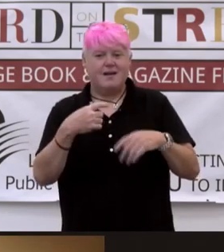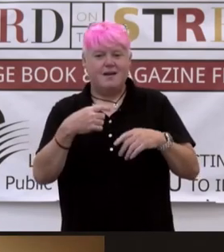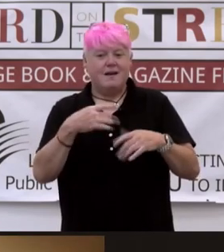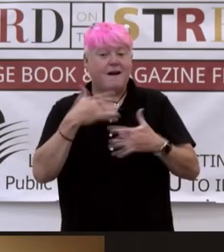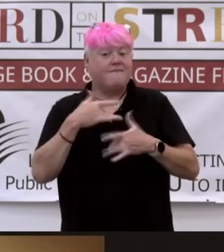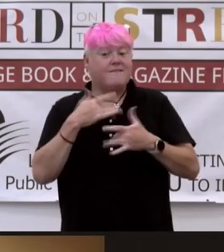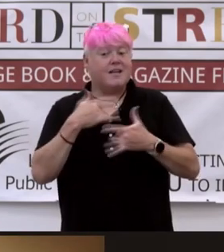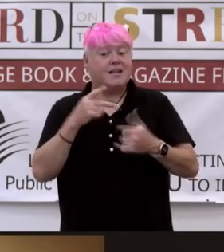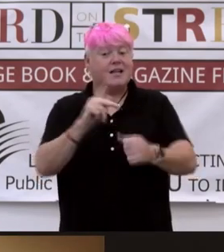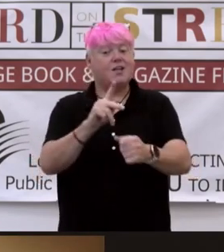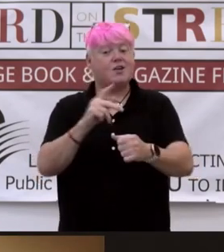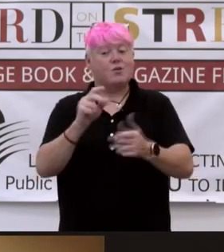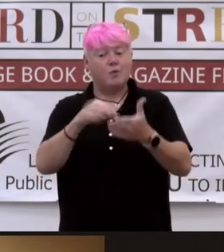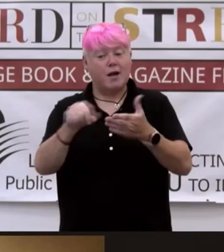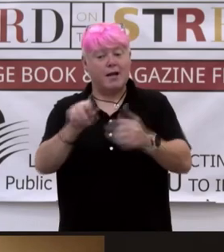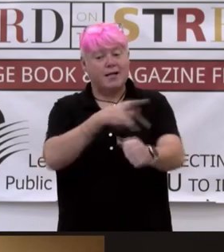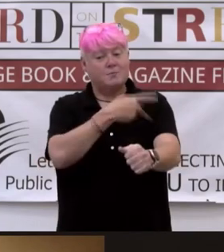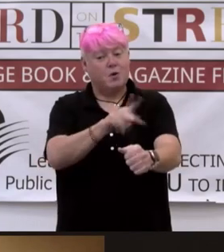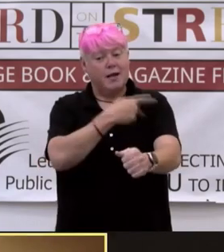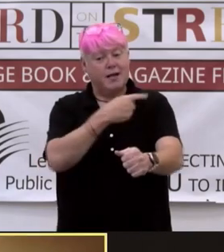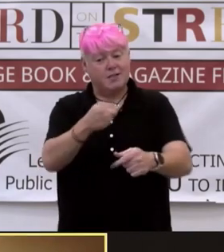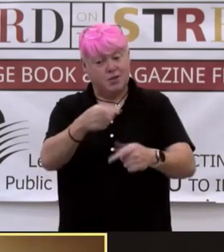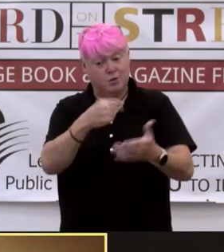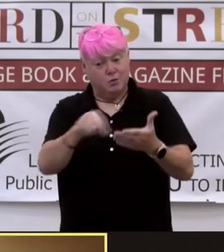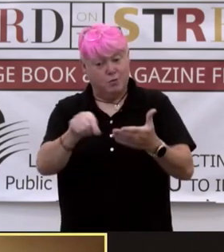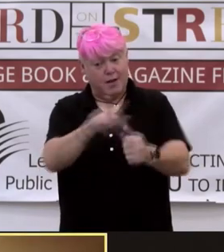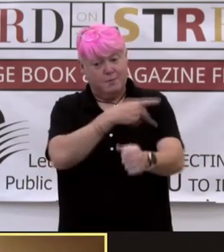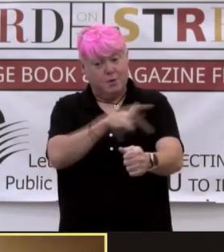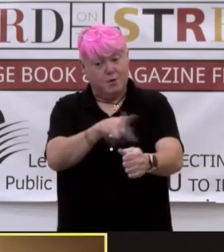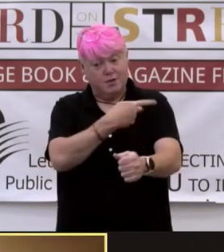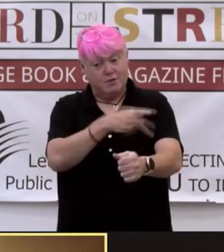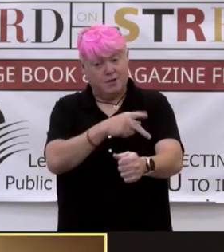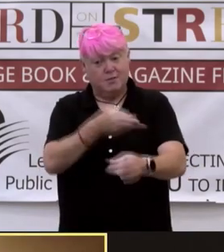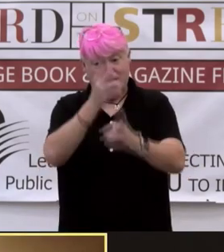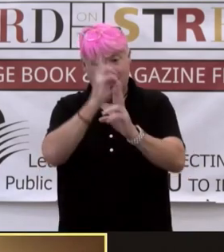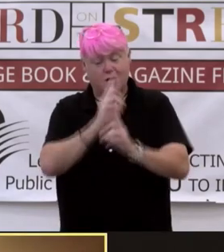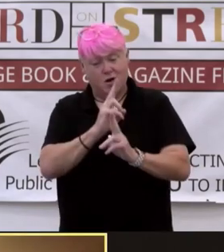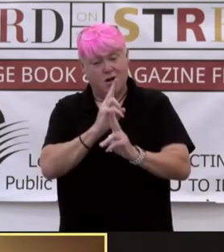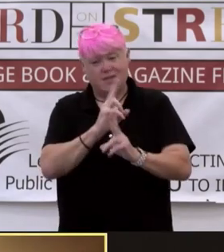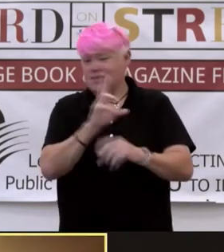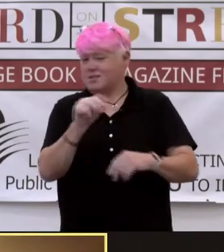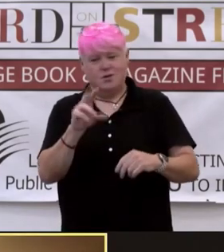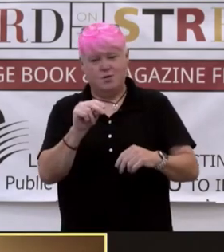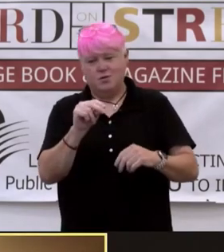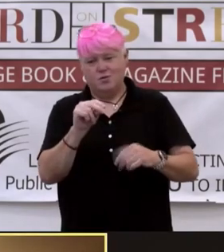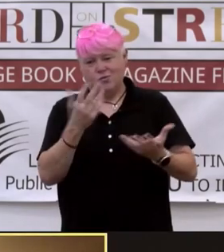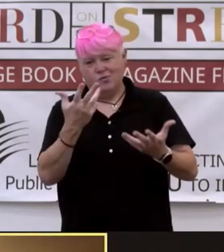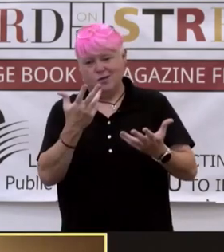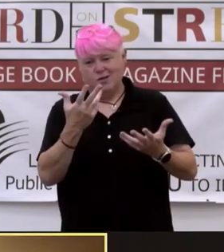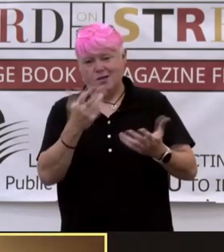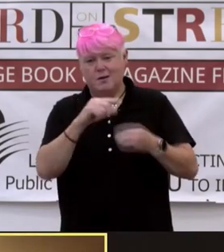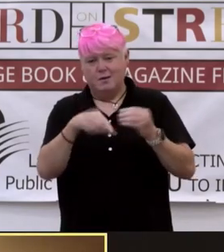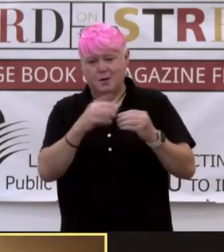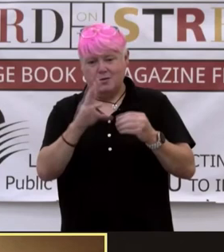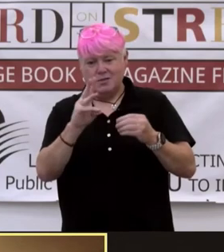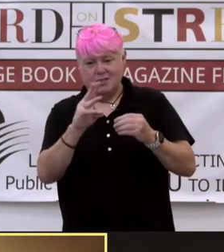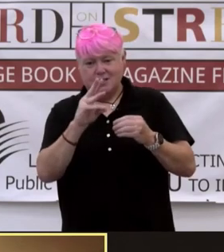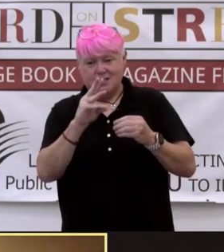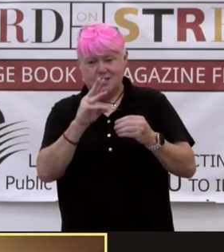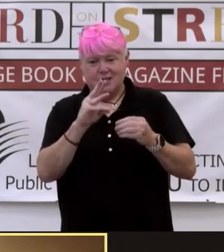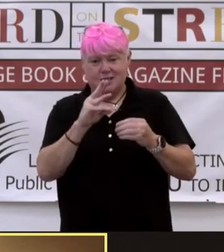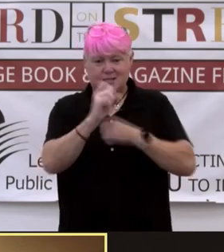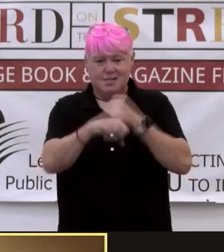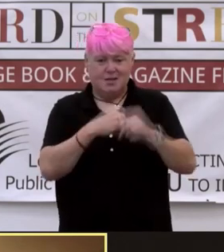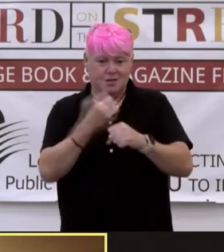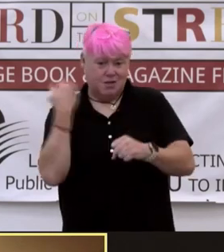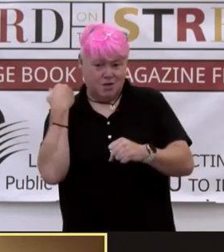poetic. Do you write poetry as well? To be honest, until like about six years ago, I thought I would only be able to write poetry